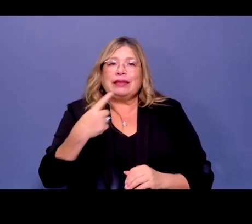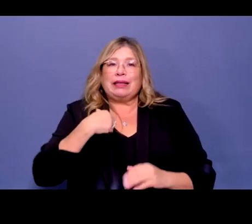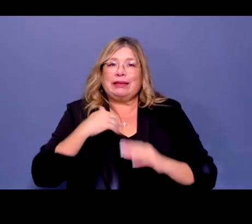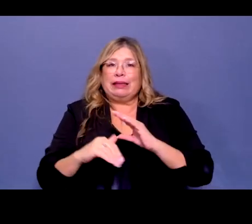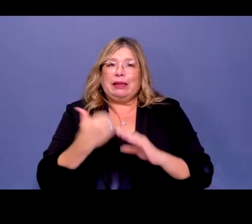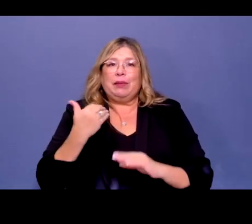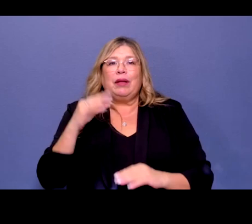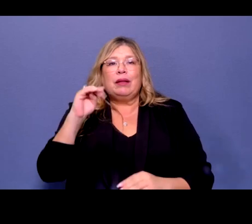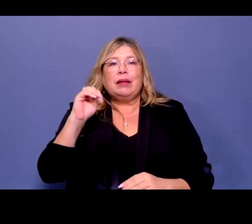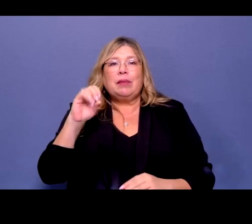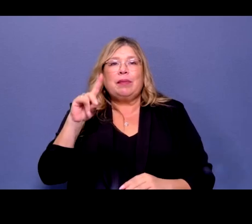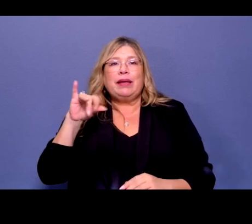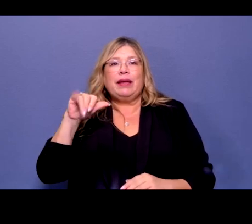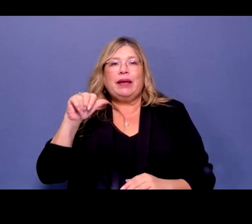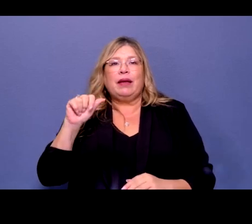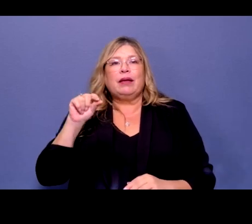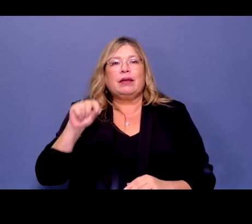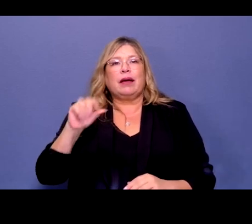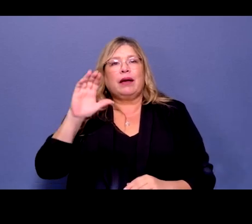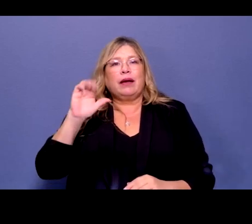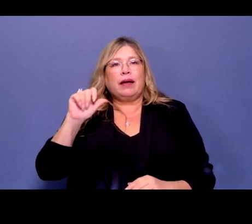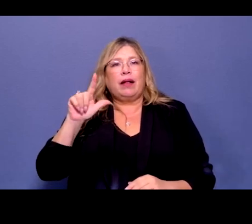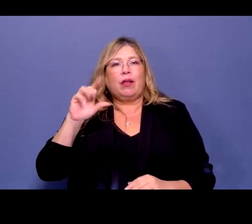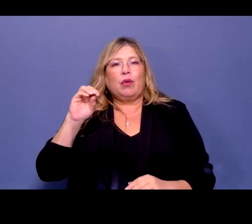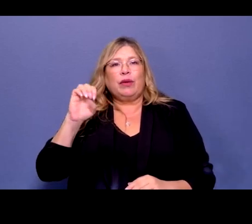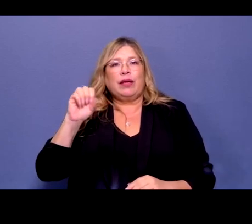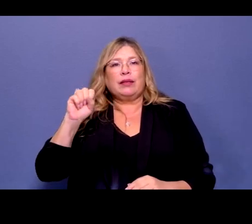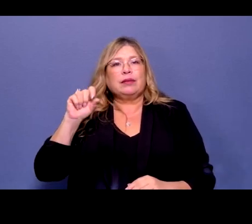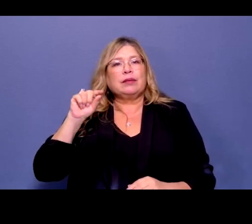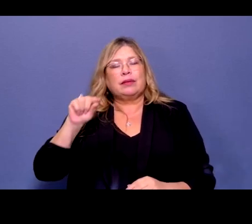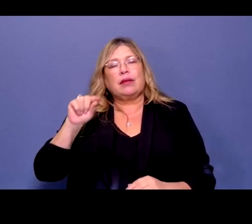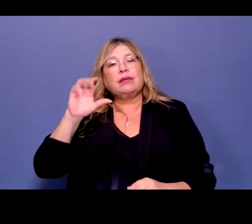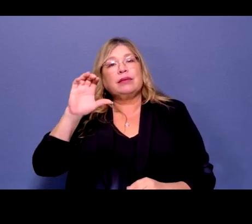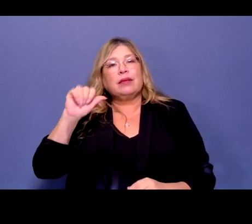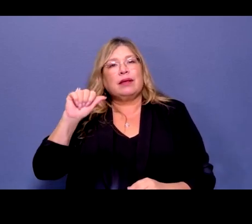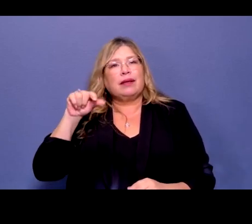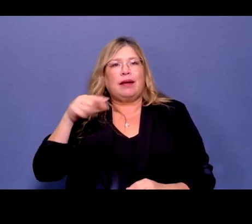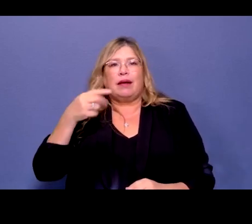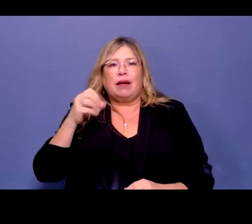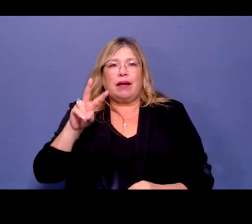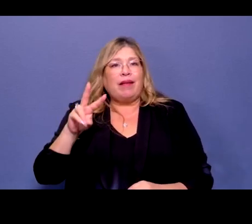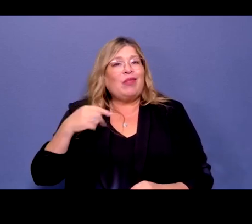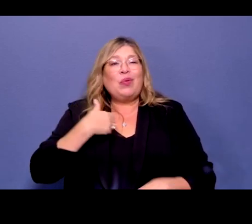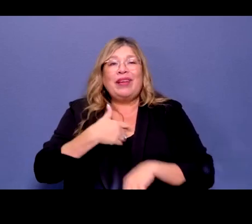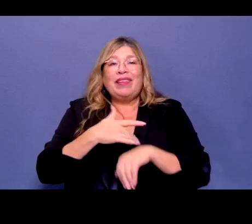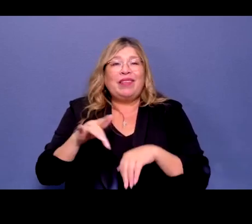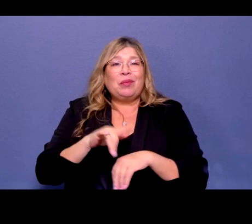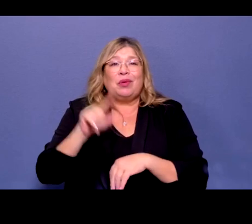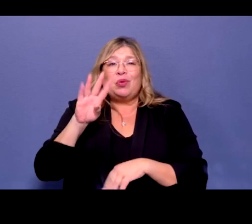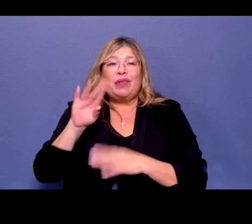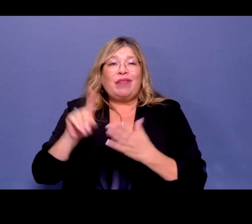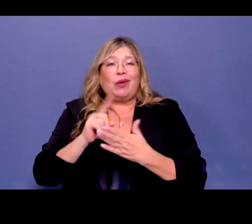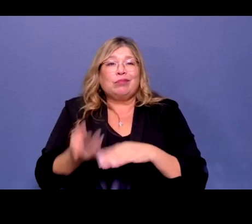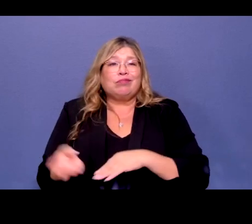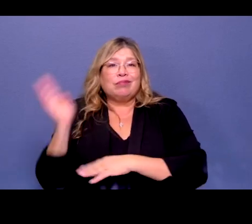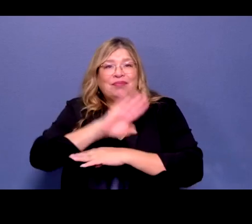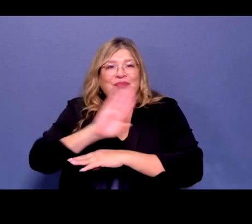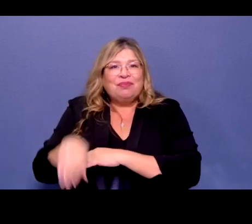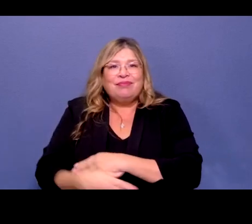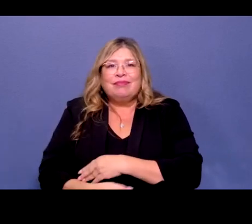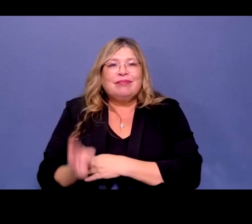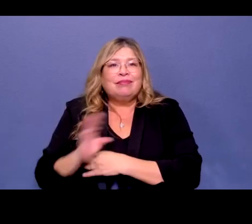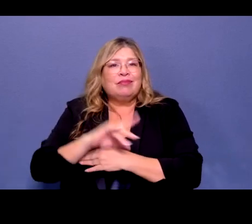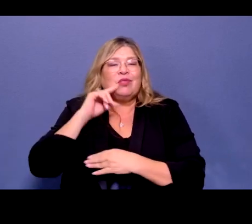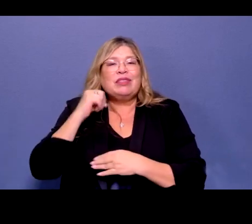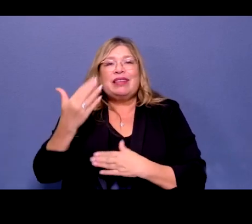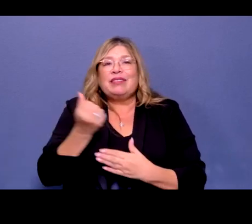caloes.ca.gov. We're available, you know, 24 hours a day, essentially, over these next couple